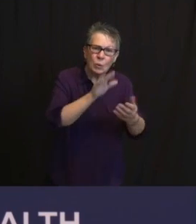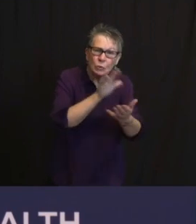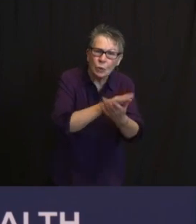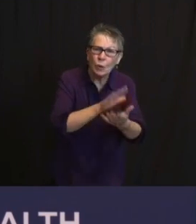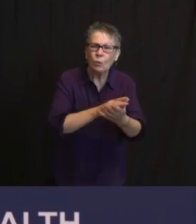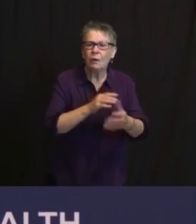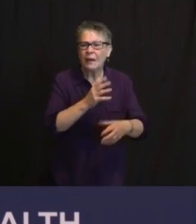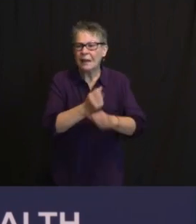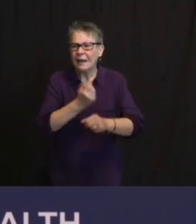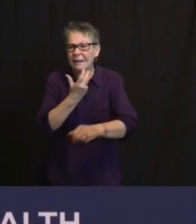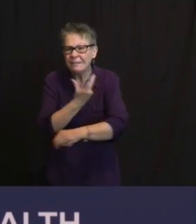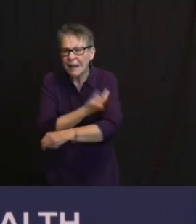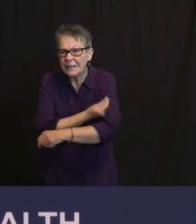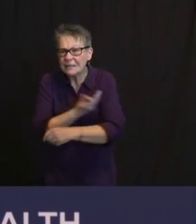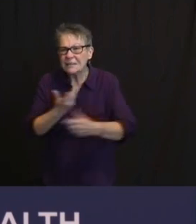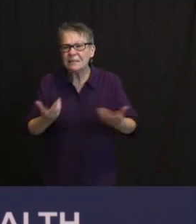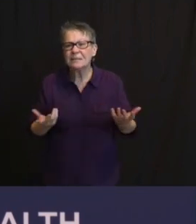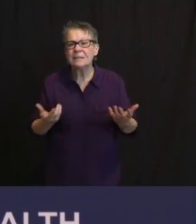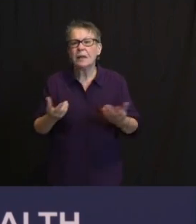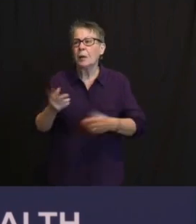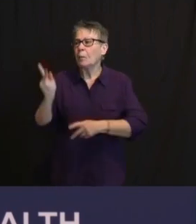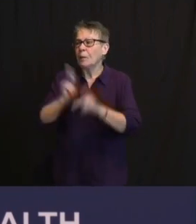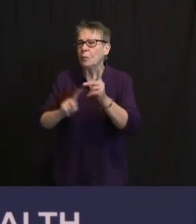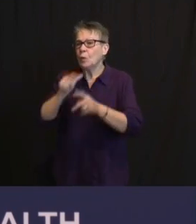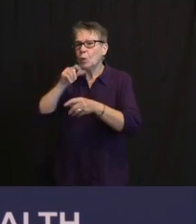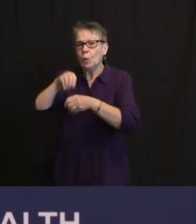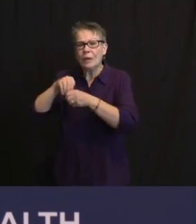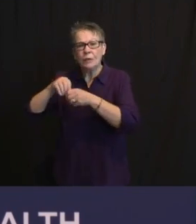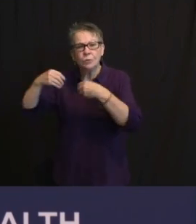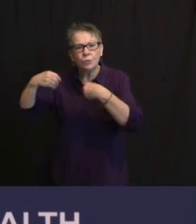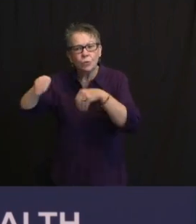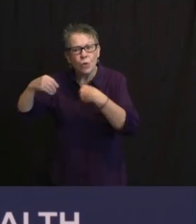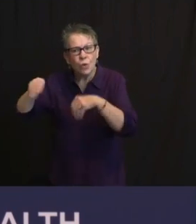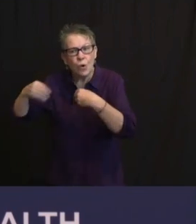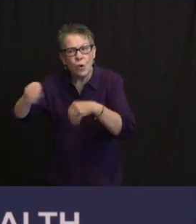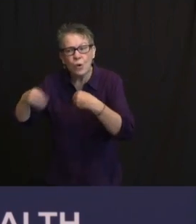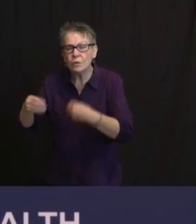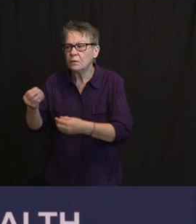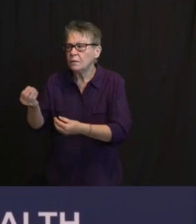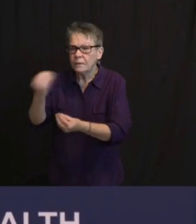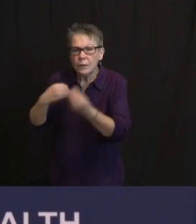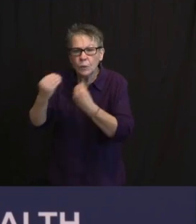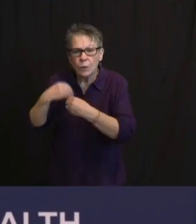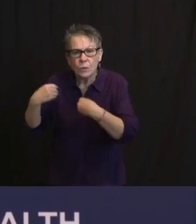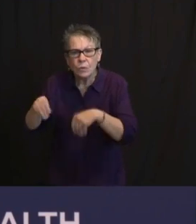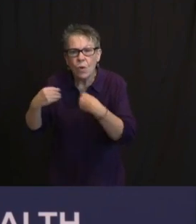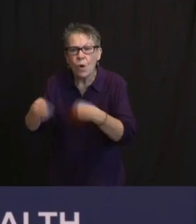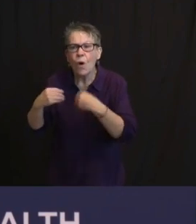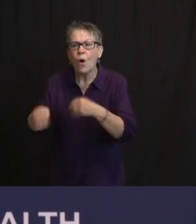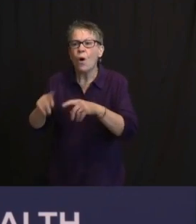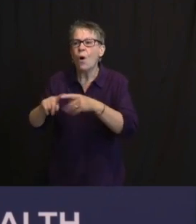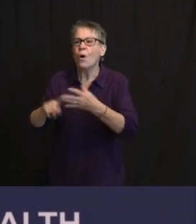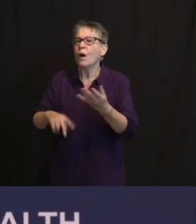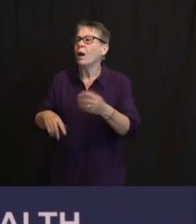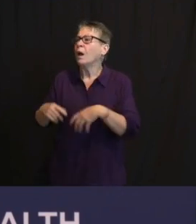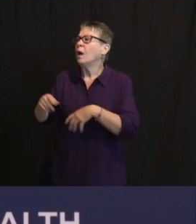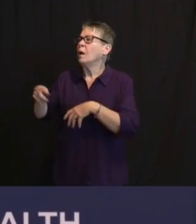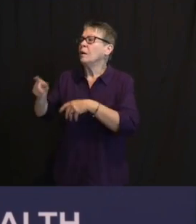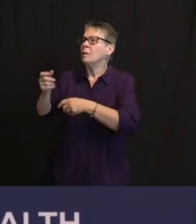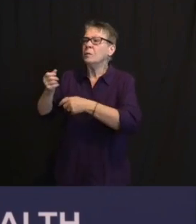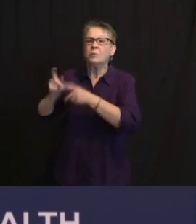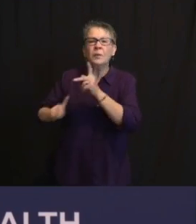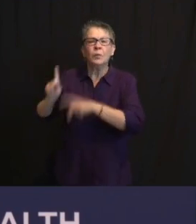AT THE POINT OF ATTACK, HAVE A DIFFERENT COMPELLING CASE. TRANSIT WORKERS, I MENTIONED LONGSHORE MEN AND WOMEN. SO,